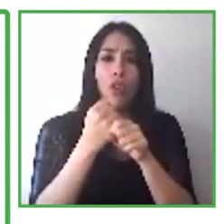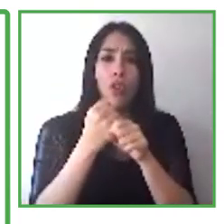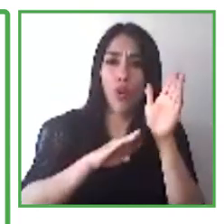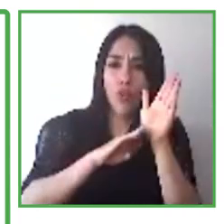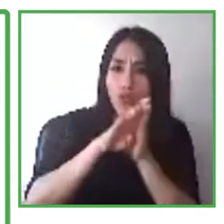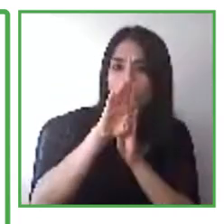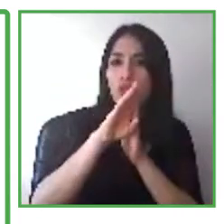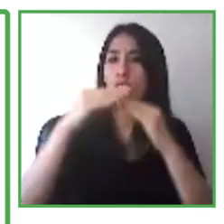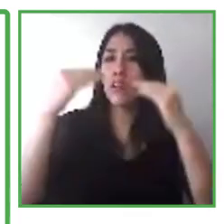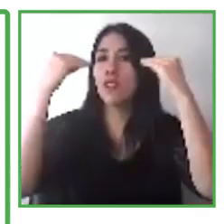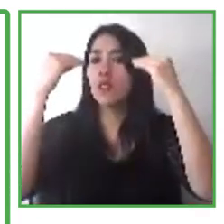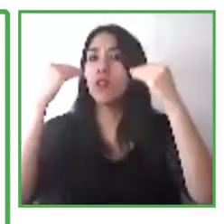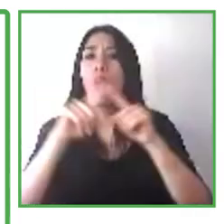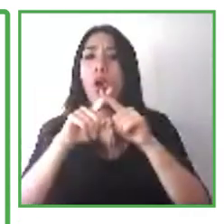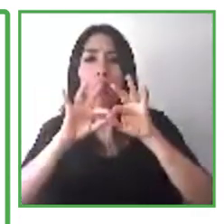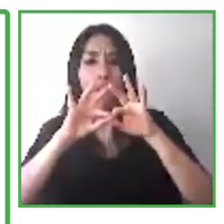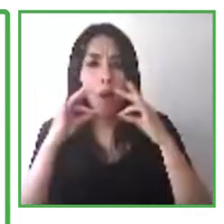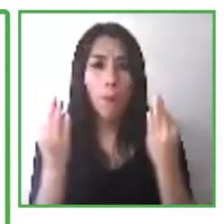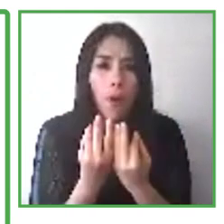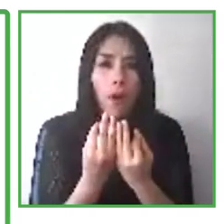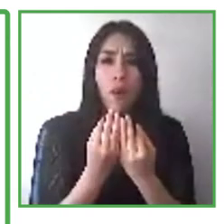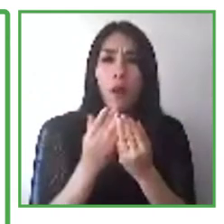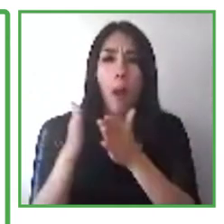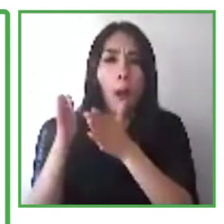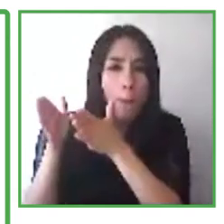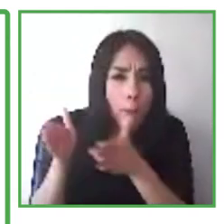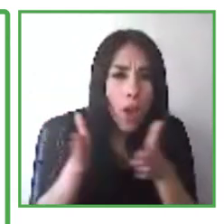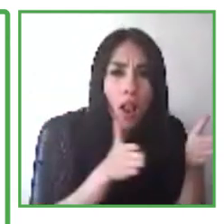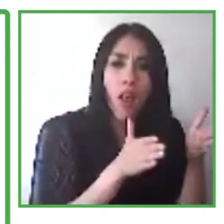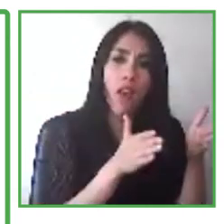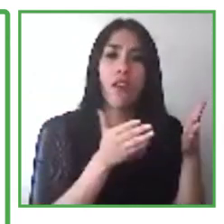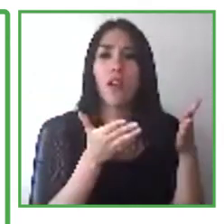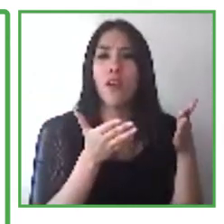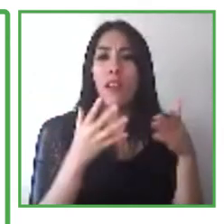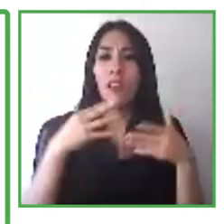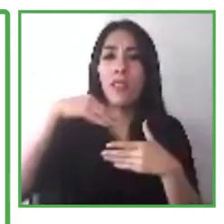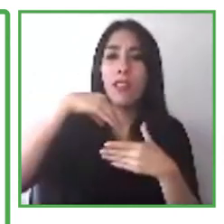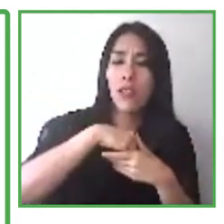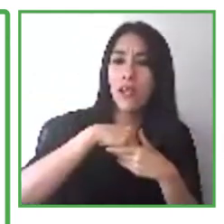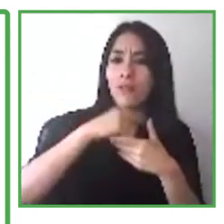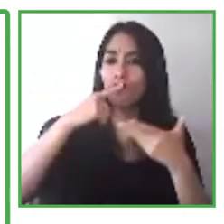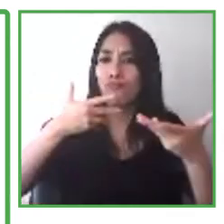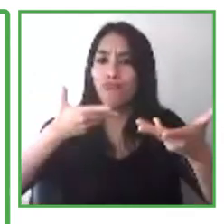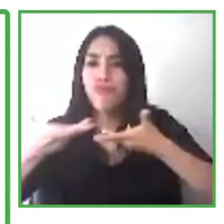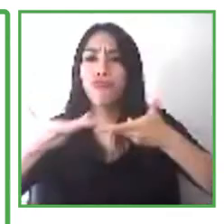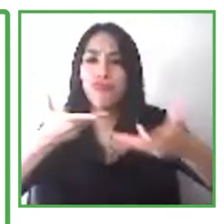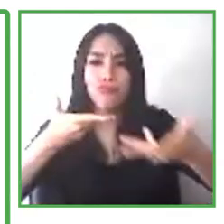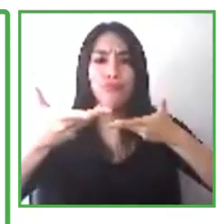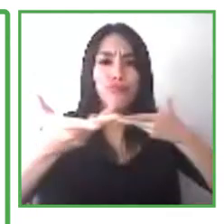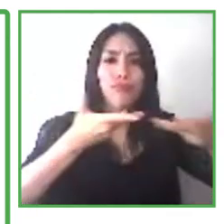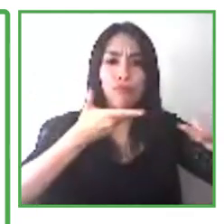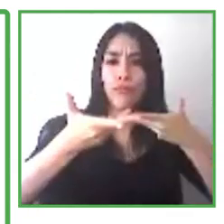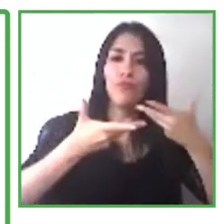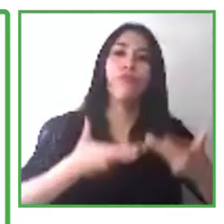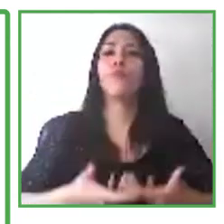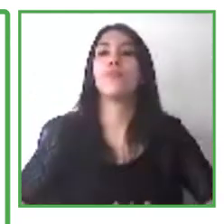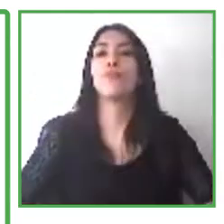local demand. Then Pierina is yours the finish of our presentation.